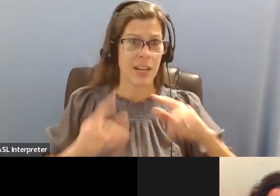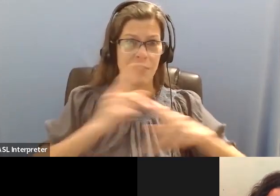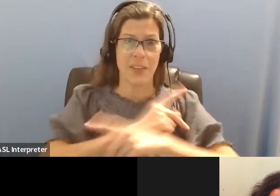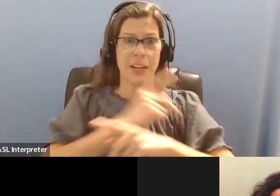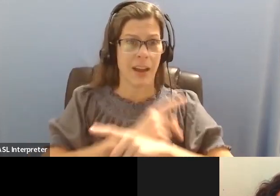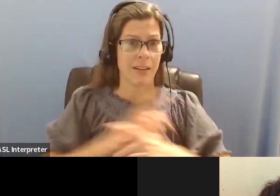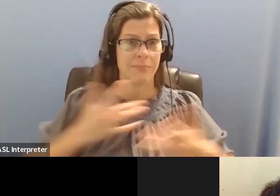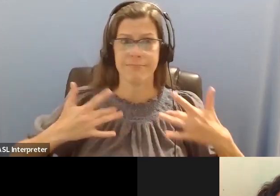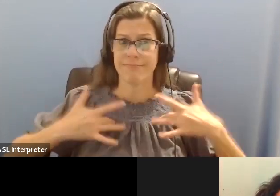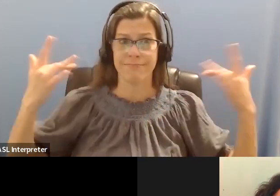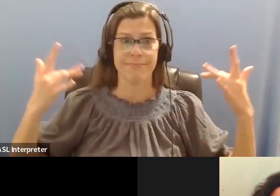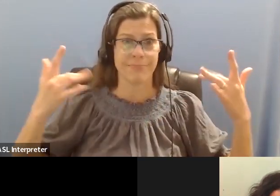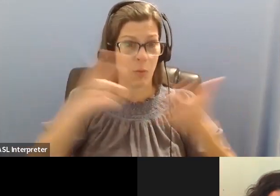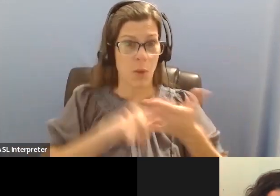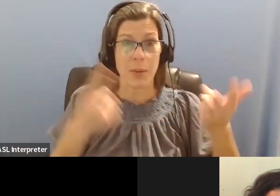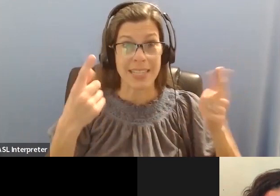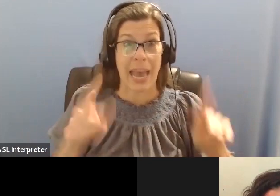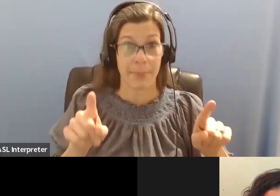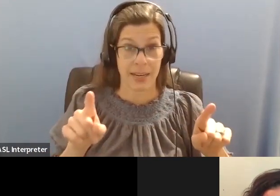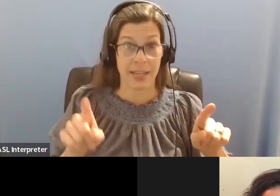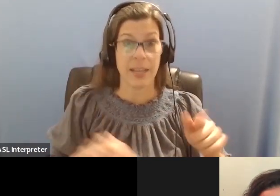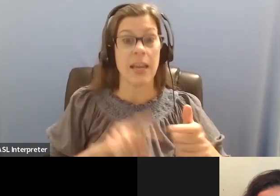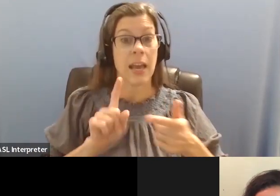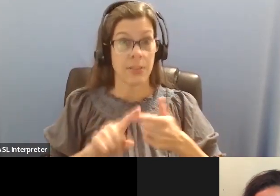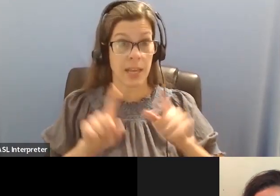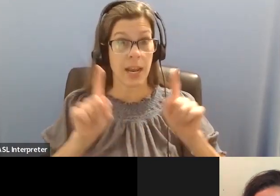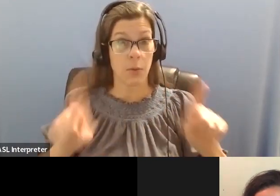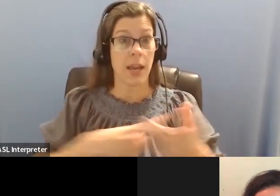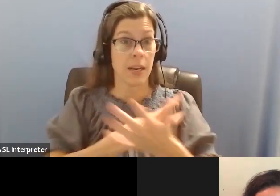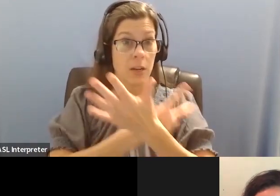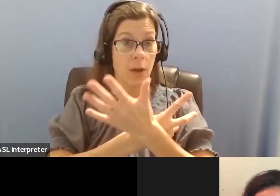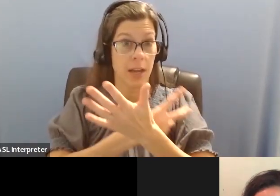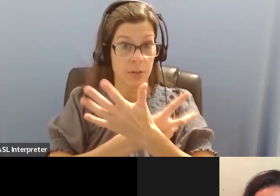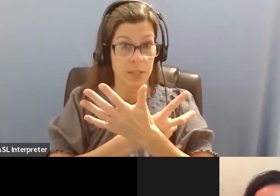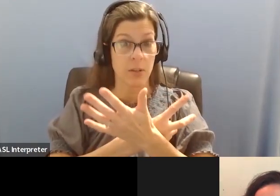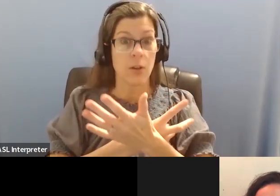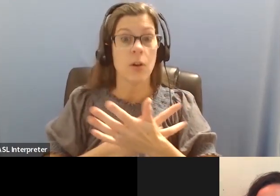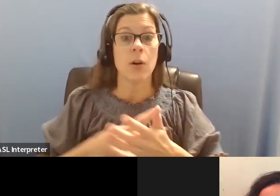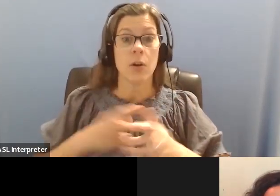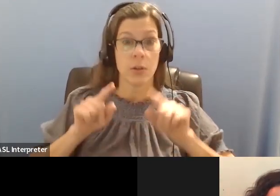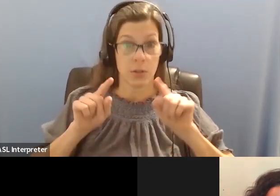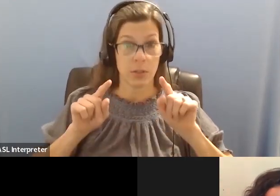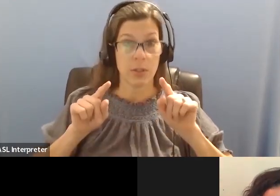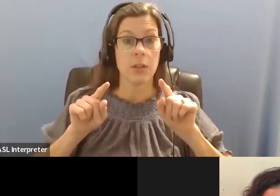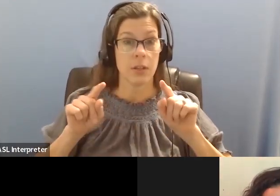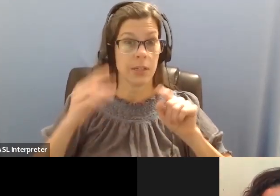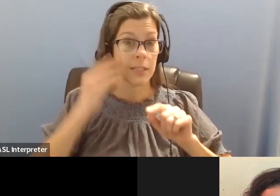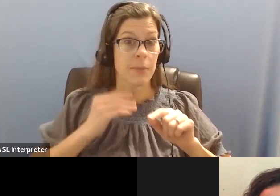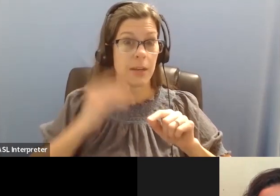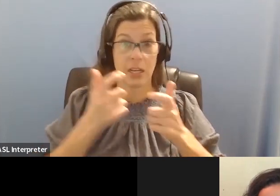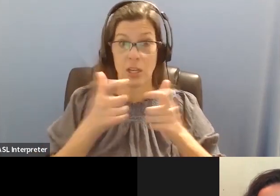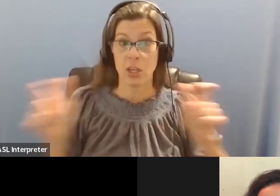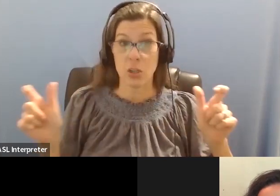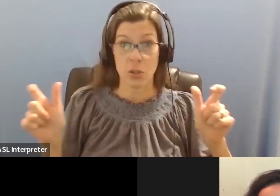until I was in graduate school in 2013. And I had a major